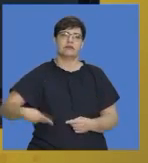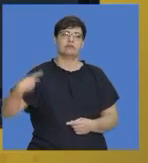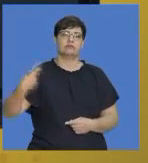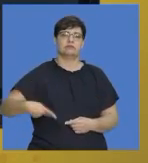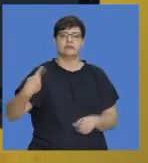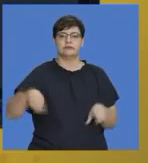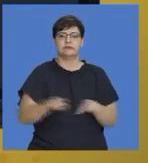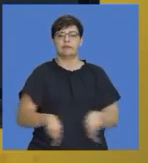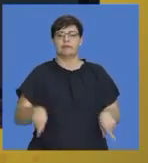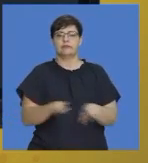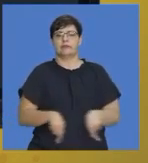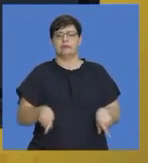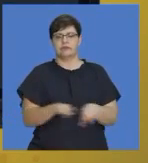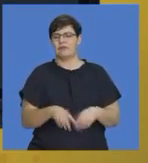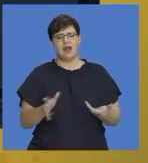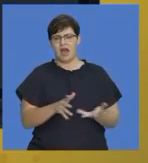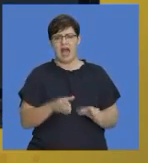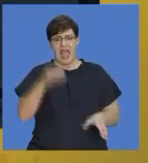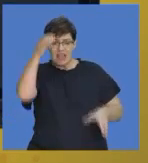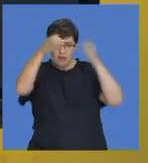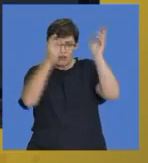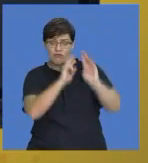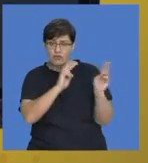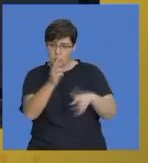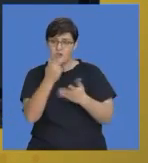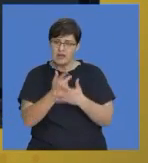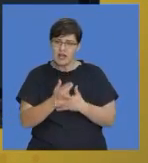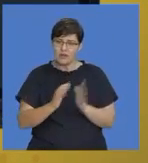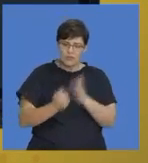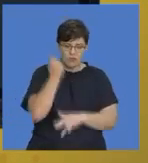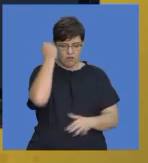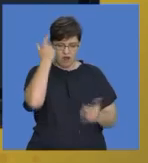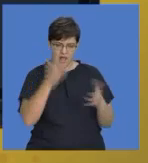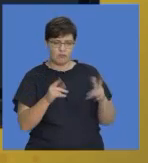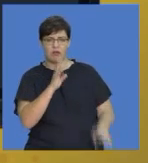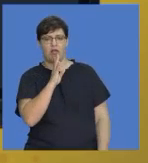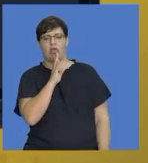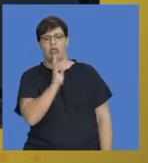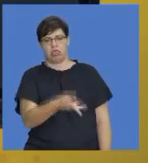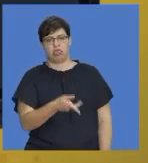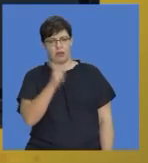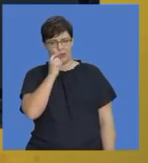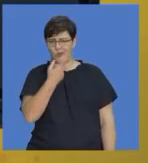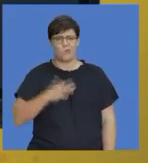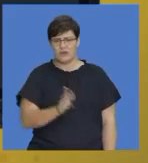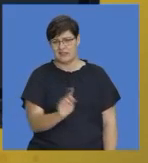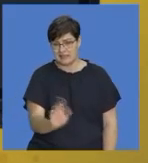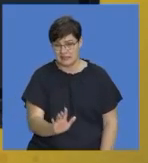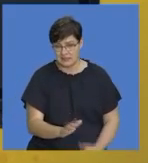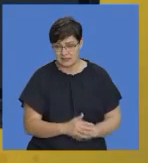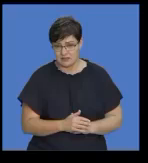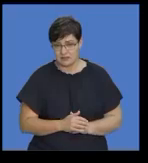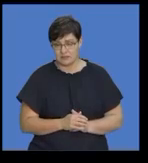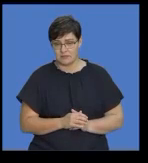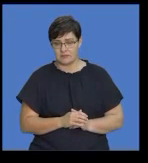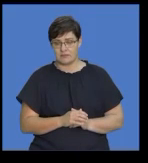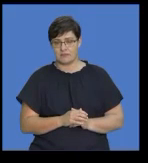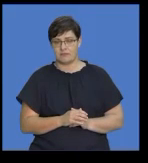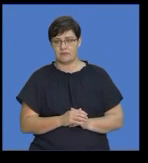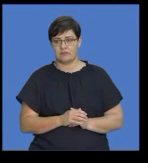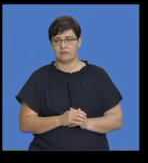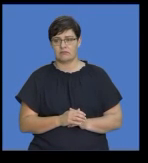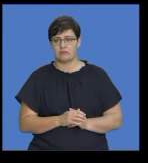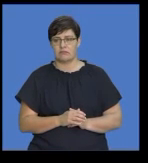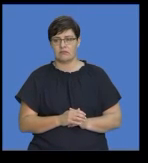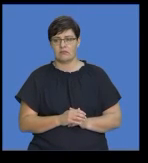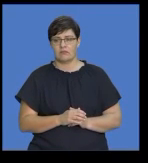you are saying, especially in a creative response, because then it becomes very dull and boring. So, so write down